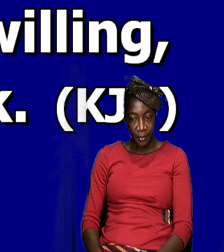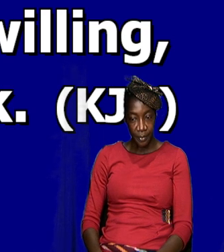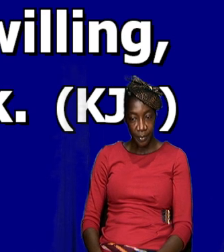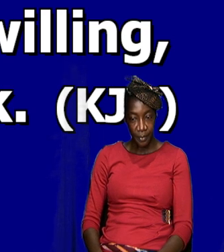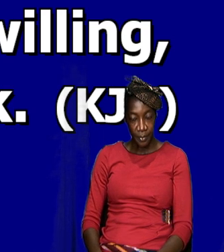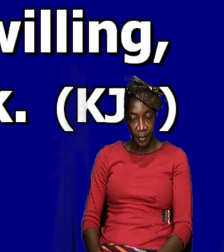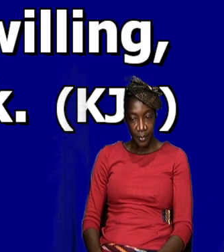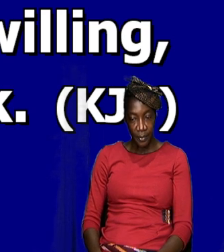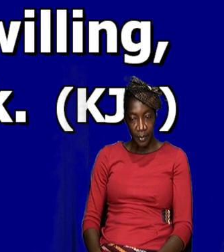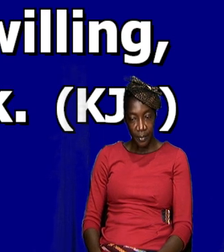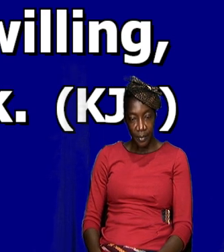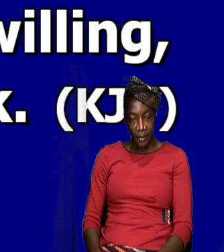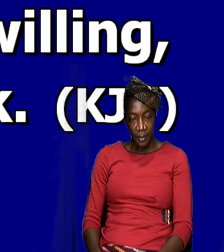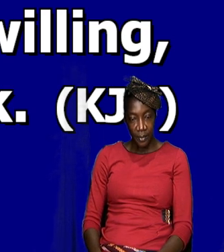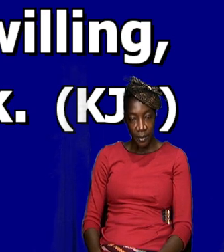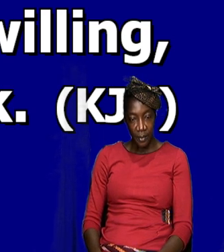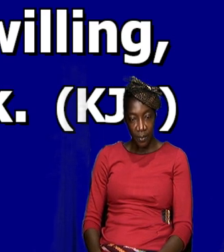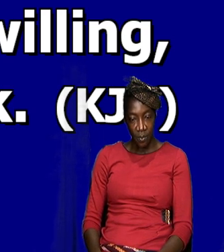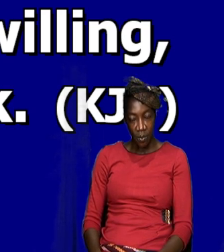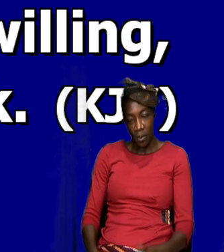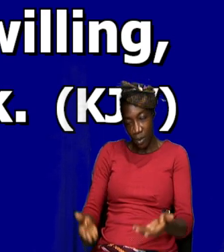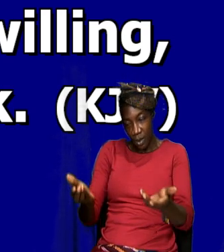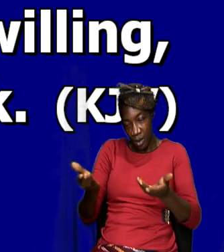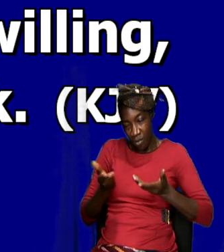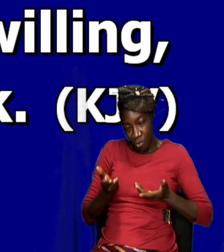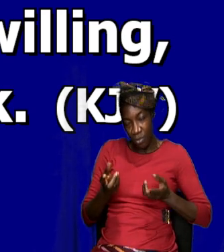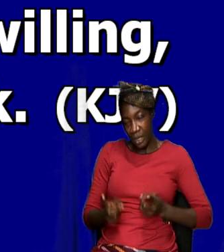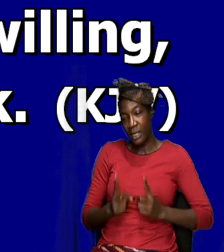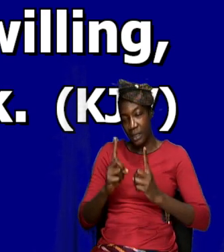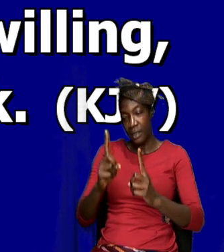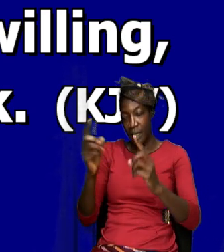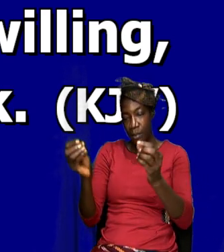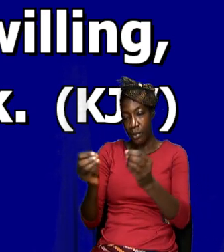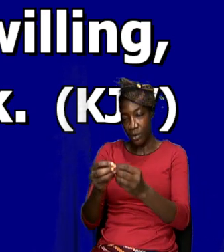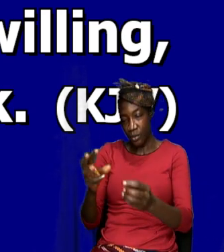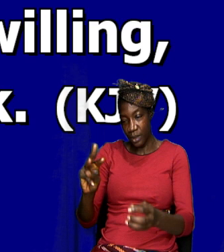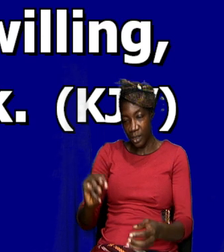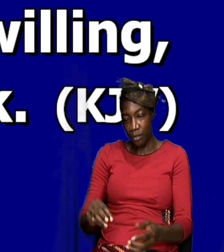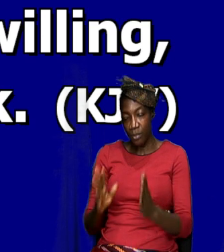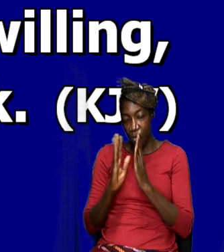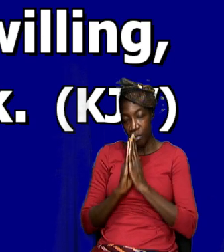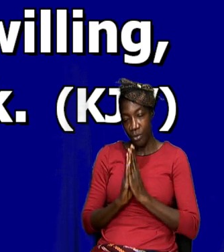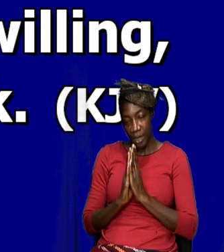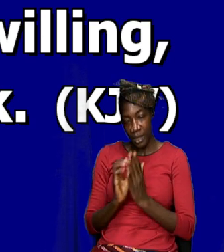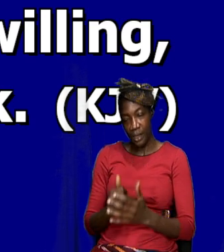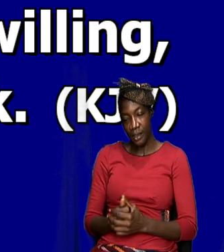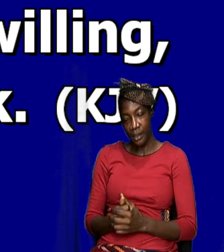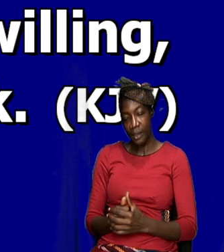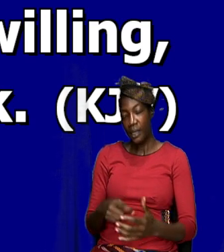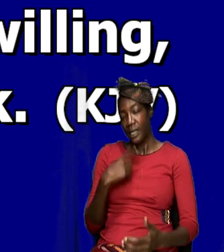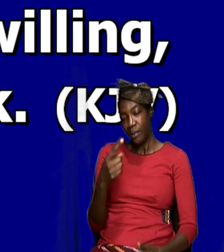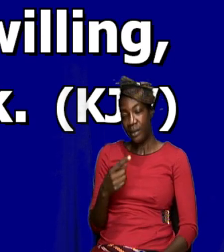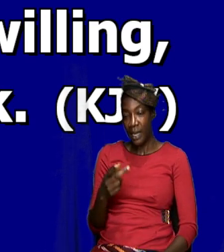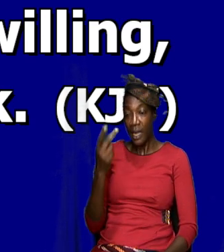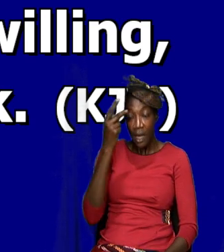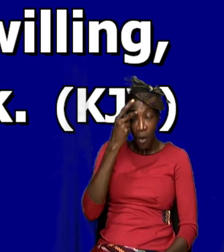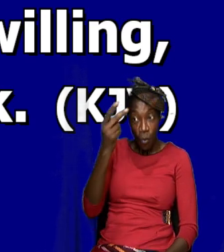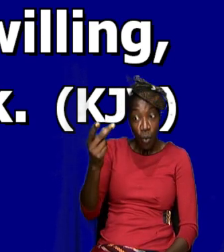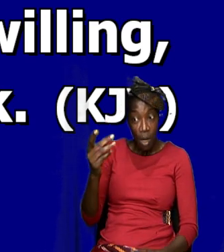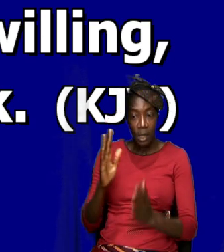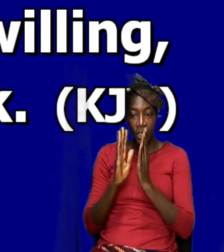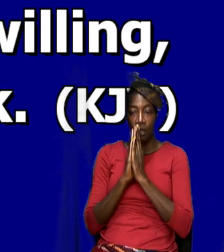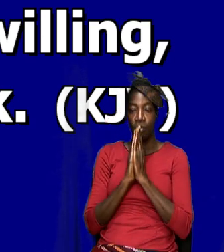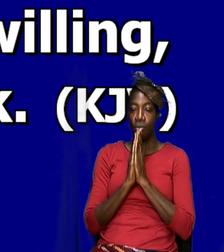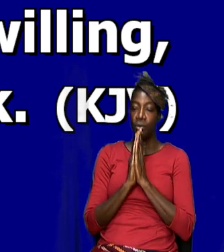you know and he he brought his disciples with him this time to pray and he said watch and pray